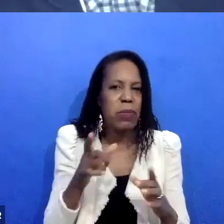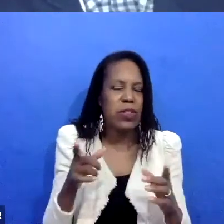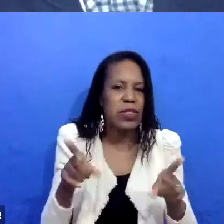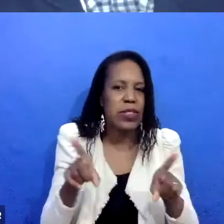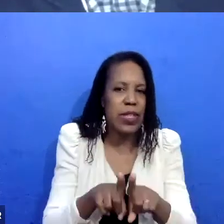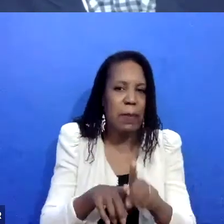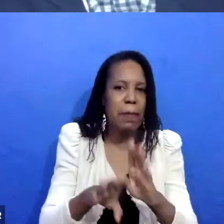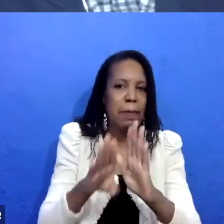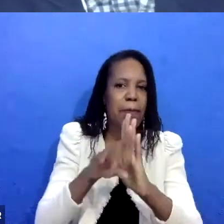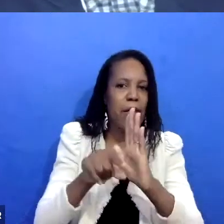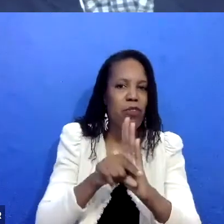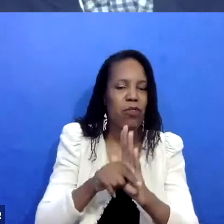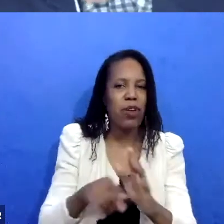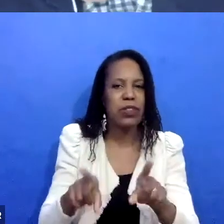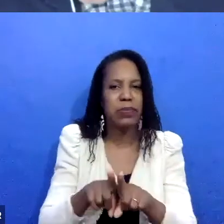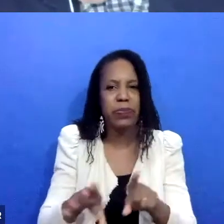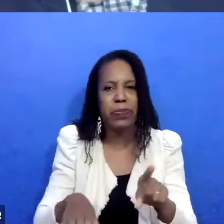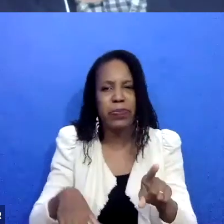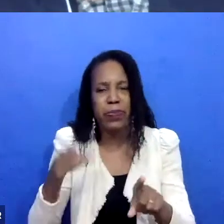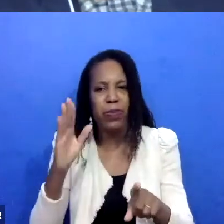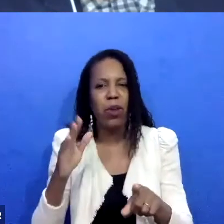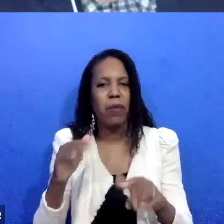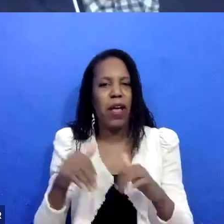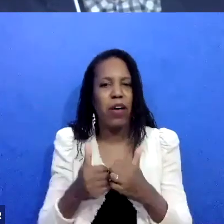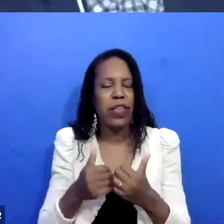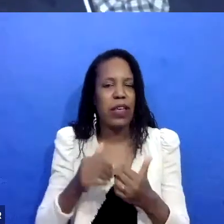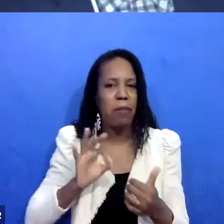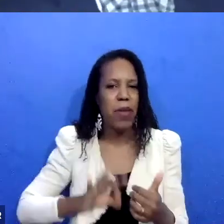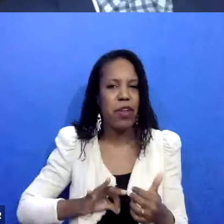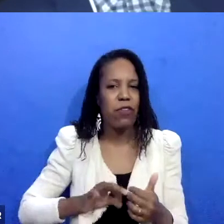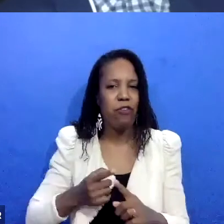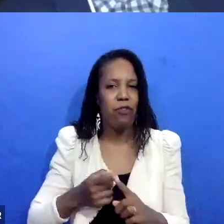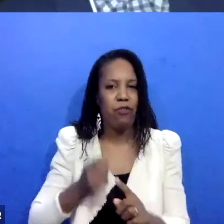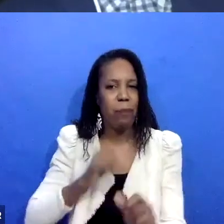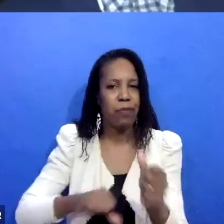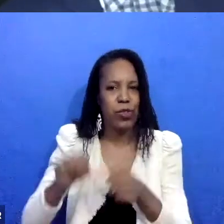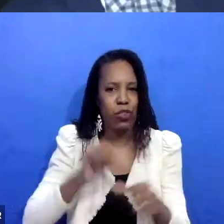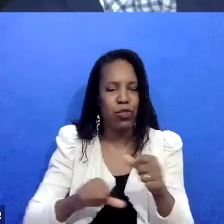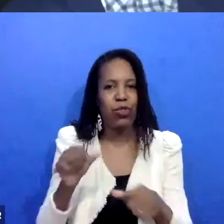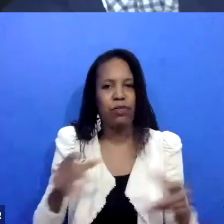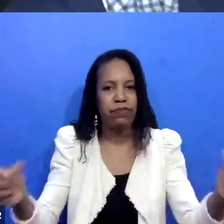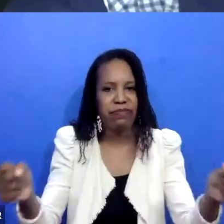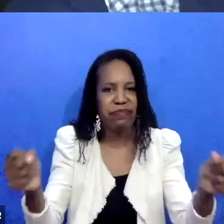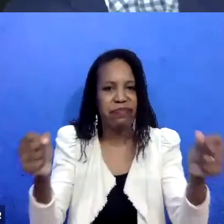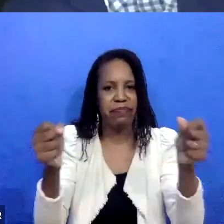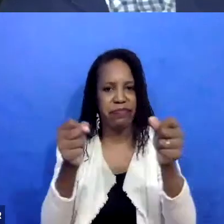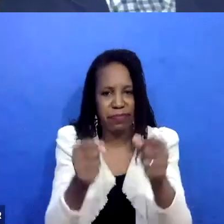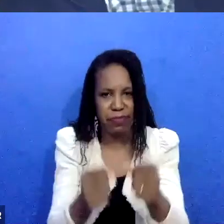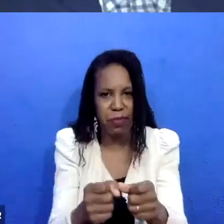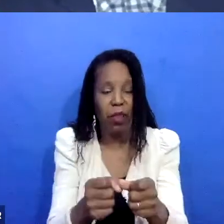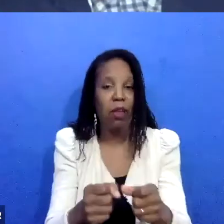productive ways. Uh, and we always offer the opportunity for, for participants to bring in support people.